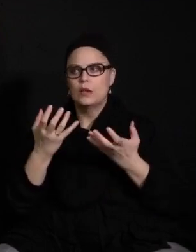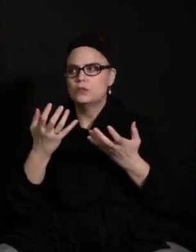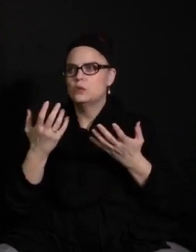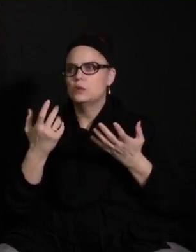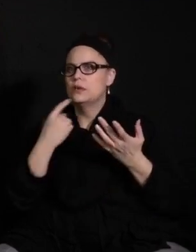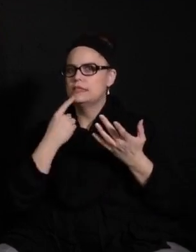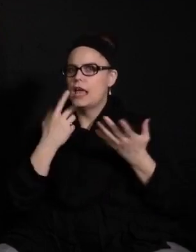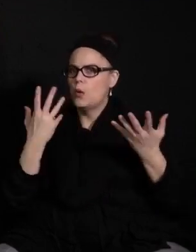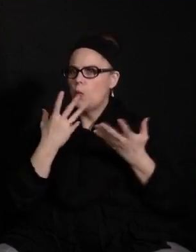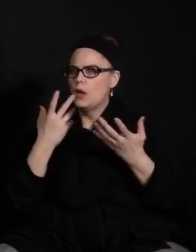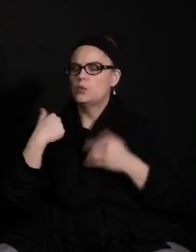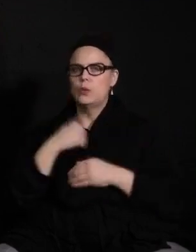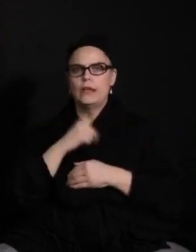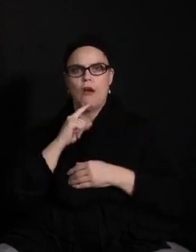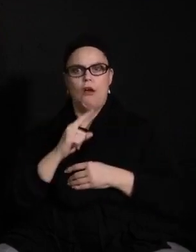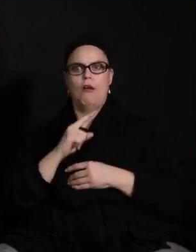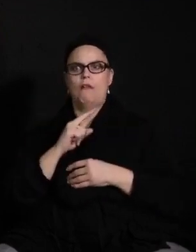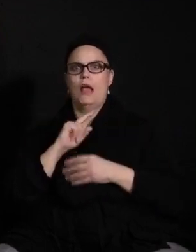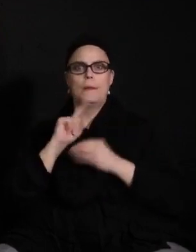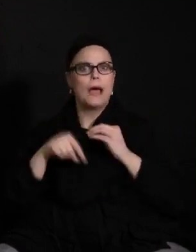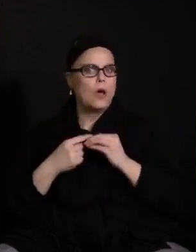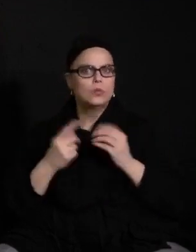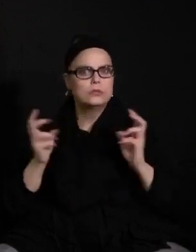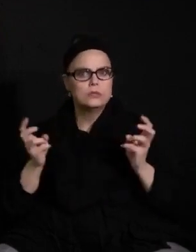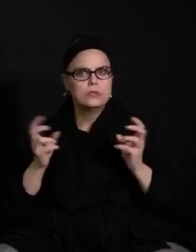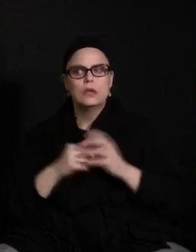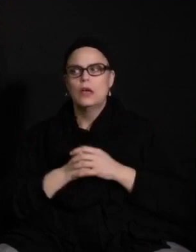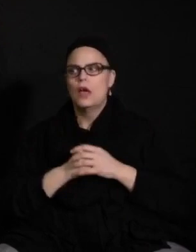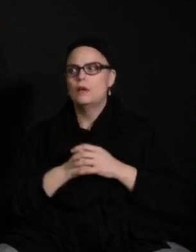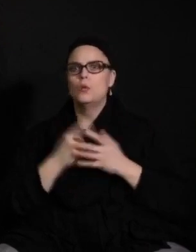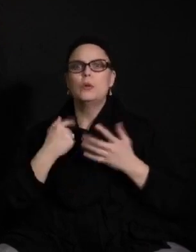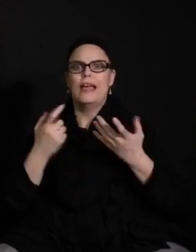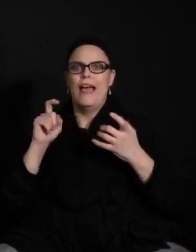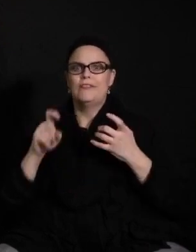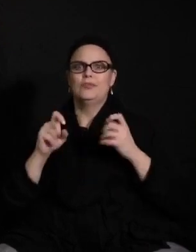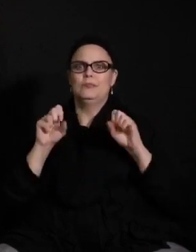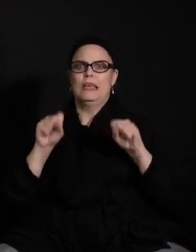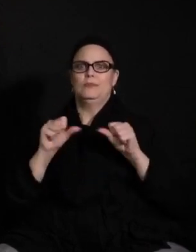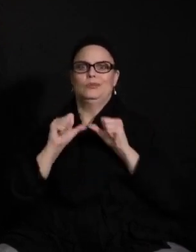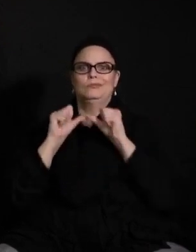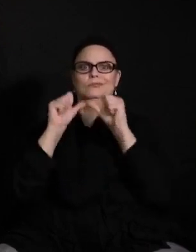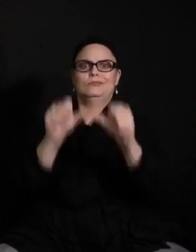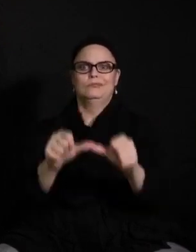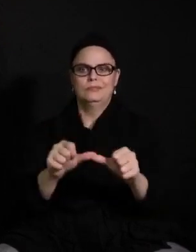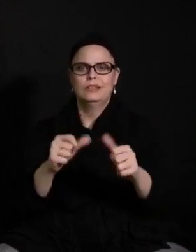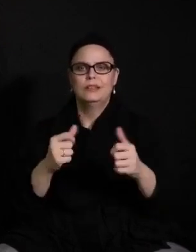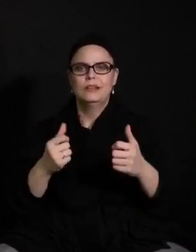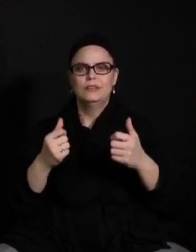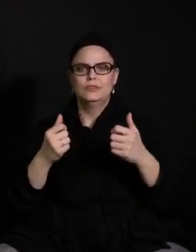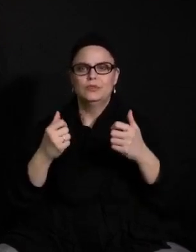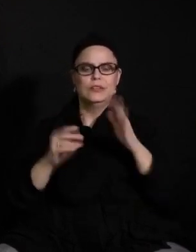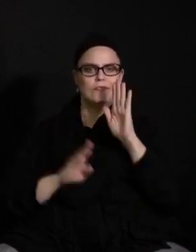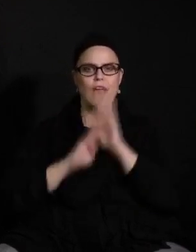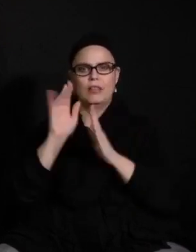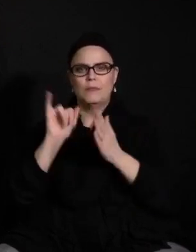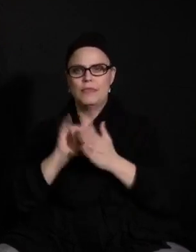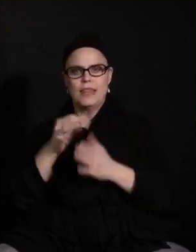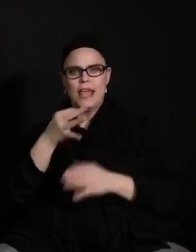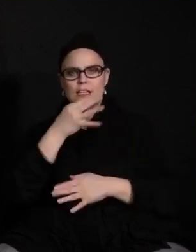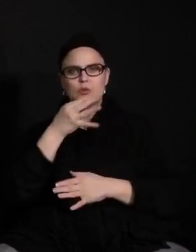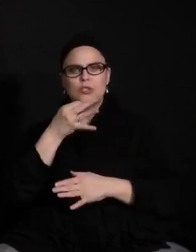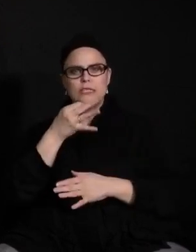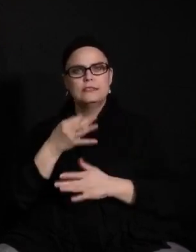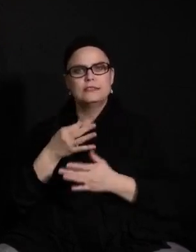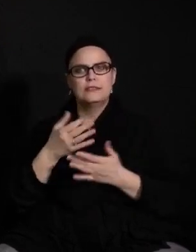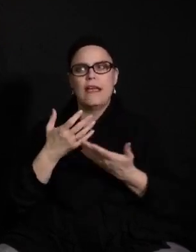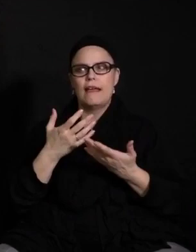what we're about and this is what we want to do, we have to be able to sustain it so that we can really develop the kind of depth and expertise and deliver the kind